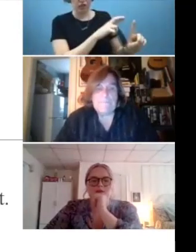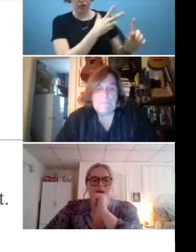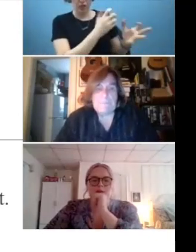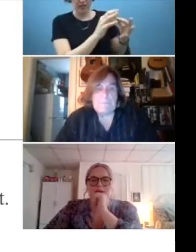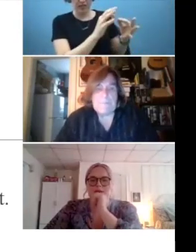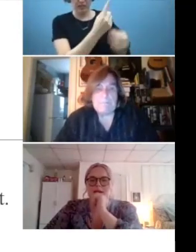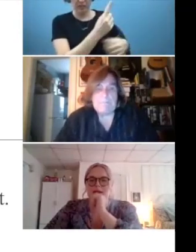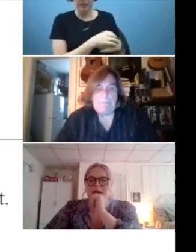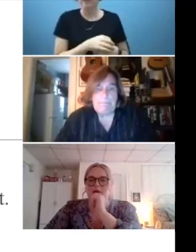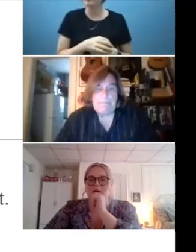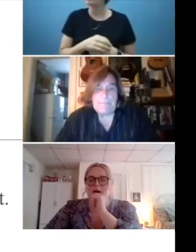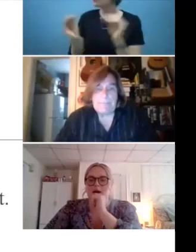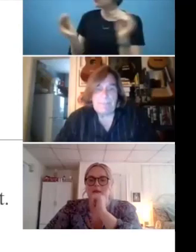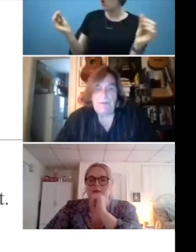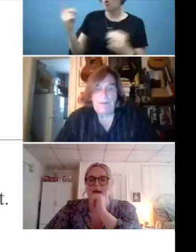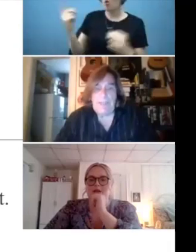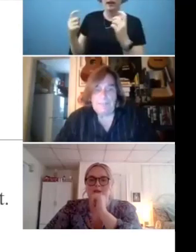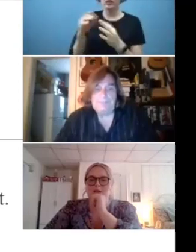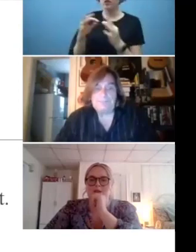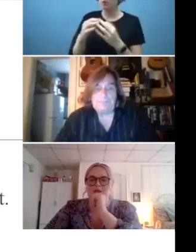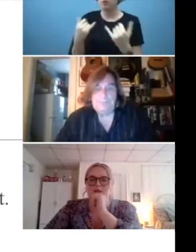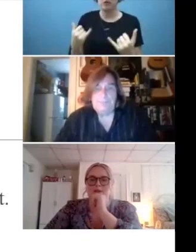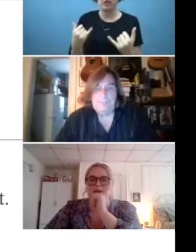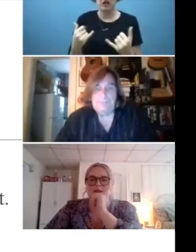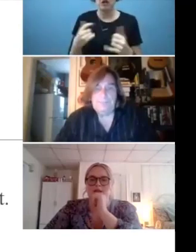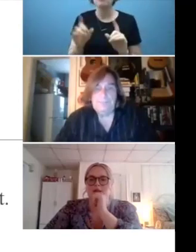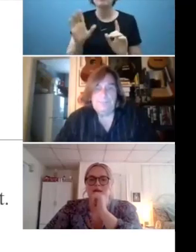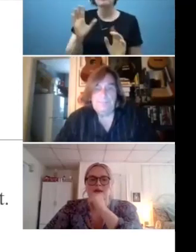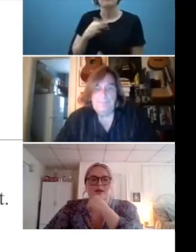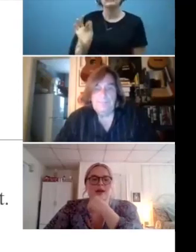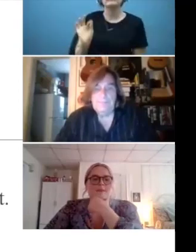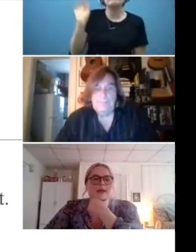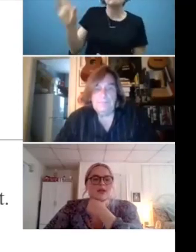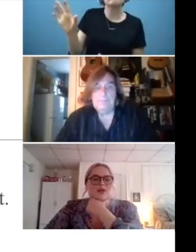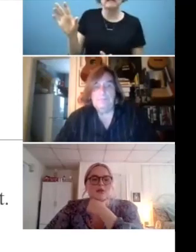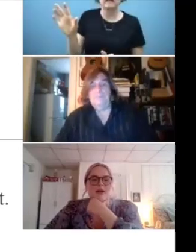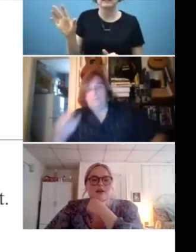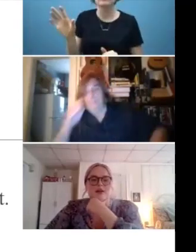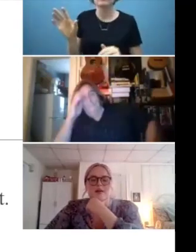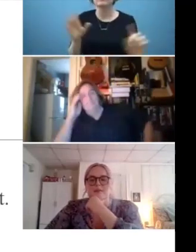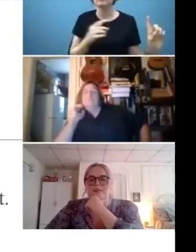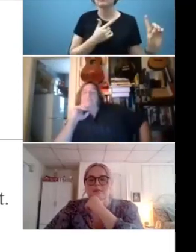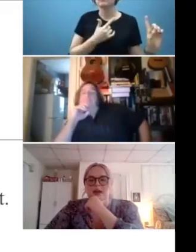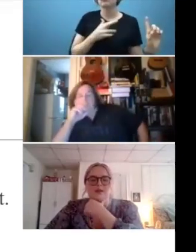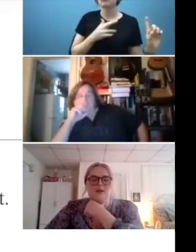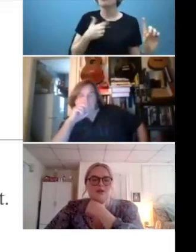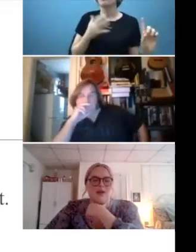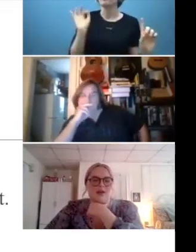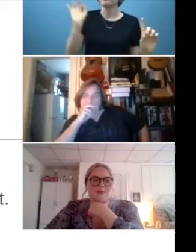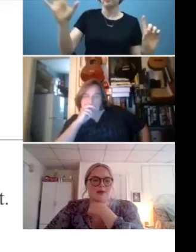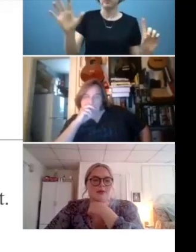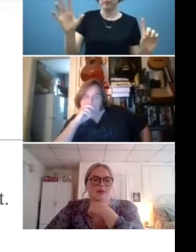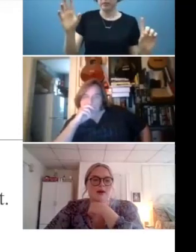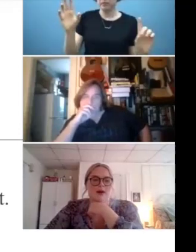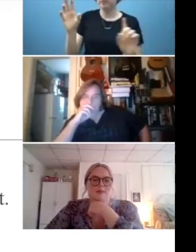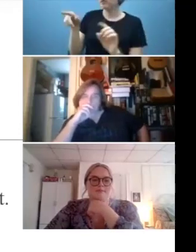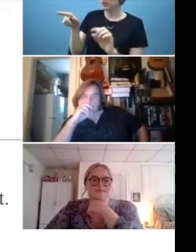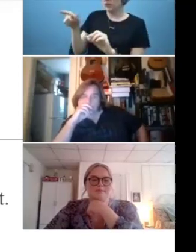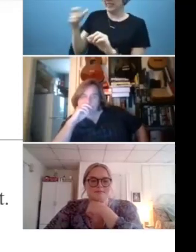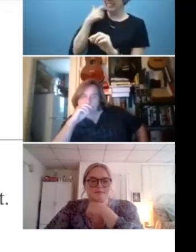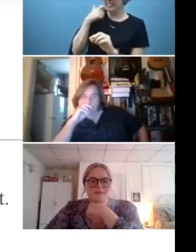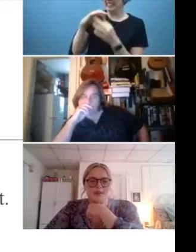questions or comments right now, but I just wanted to jump in and make a note that as you were talking about